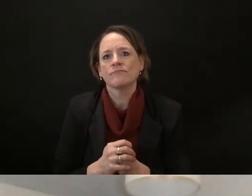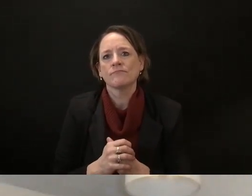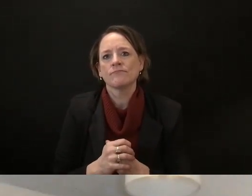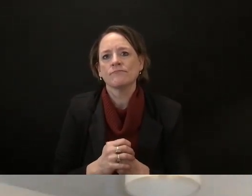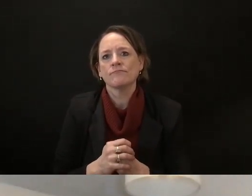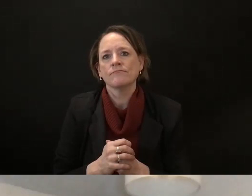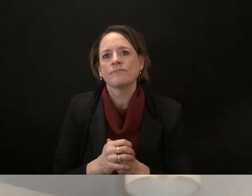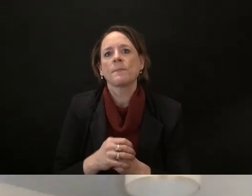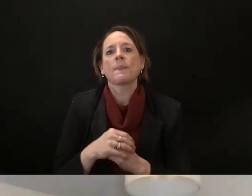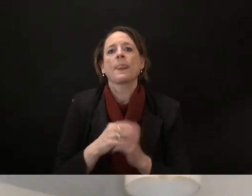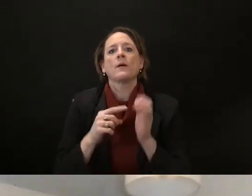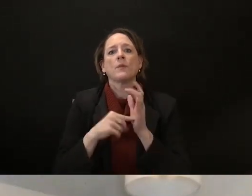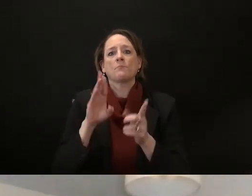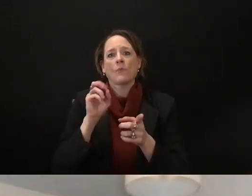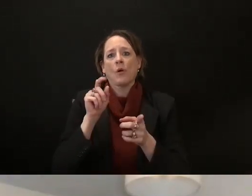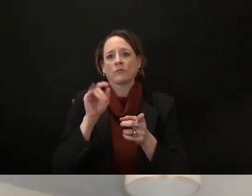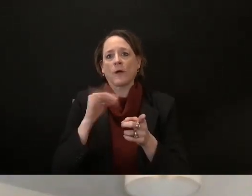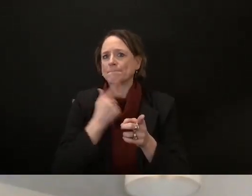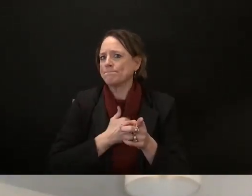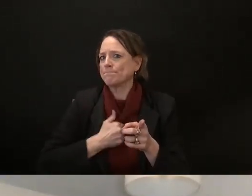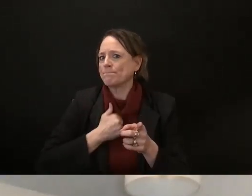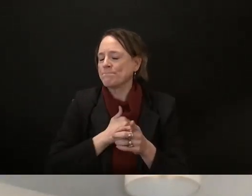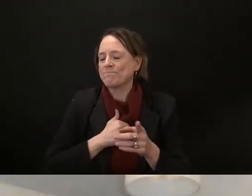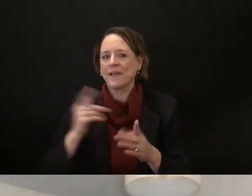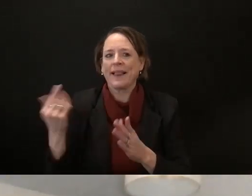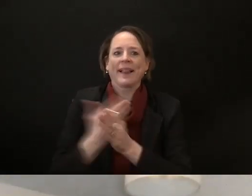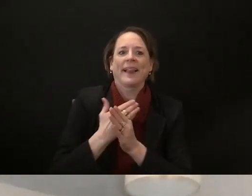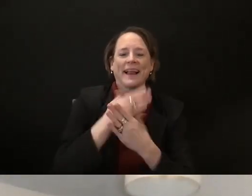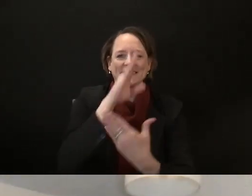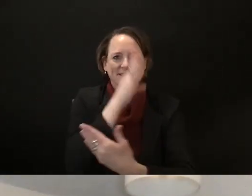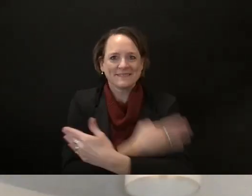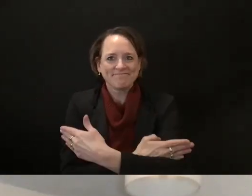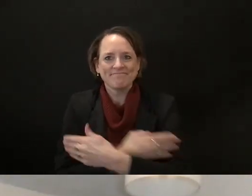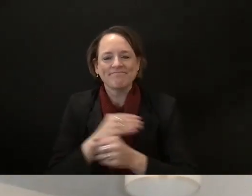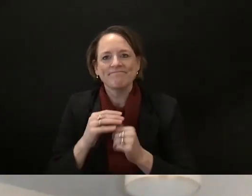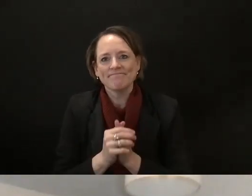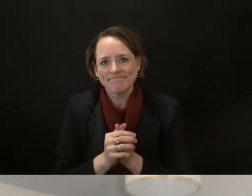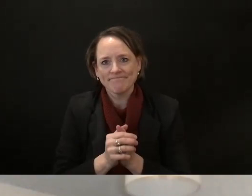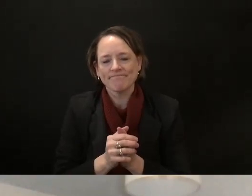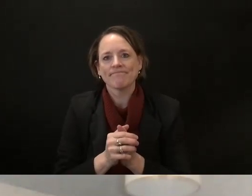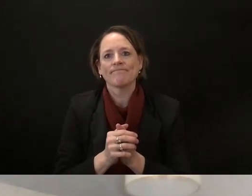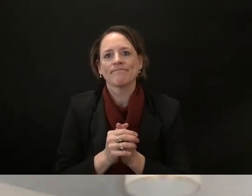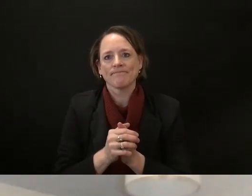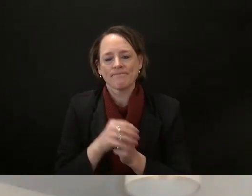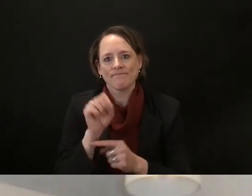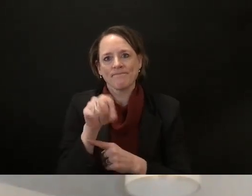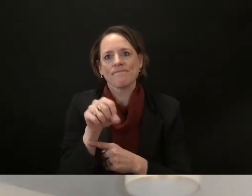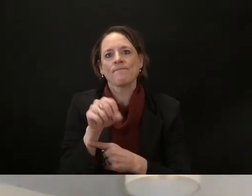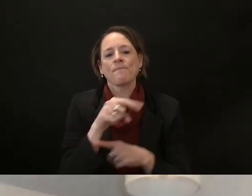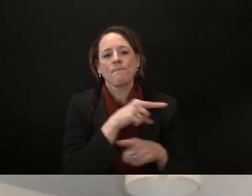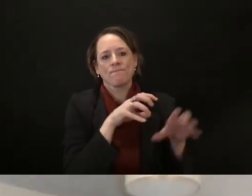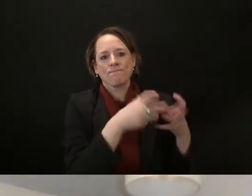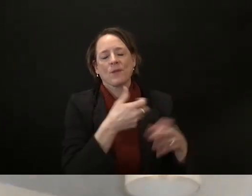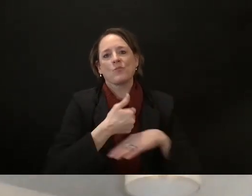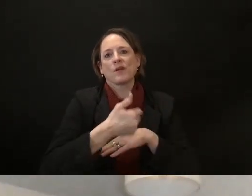but um yeah rta is absolutely multimodal transit in general and you know unfortunately the u.s likes behind so much the